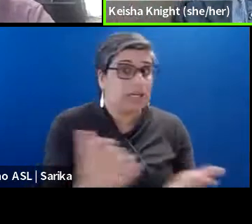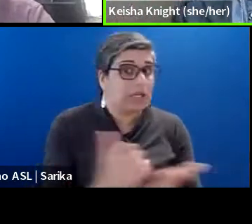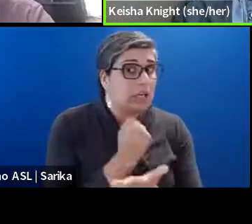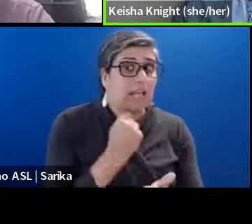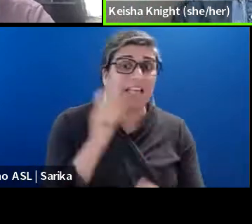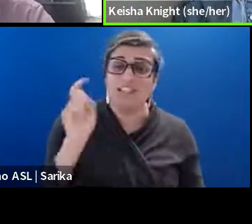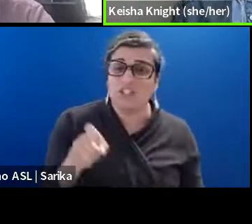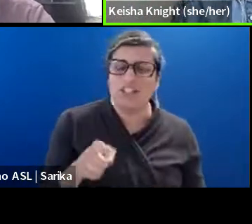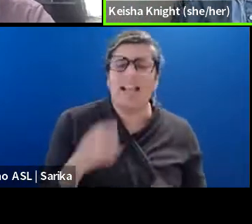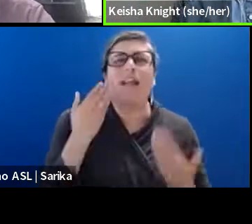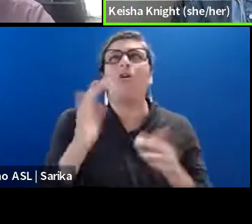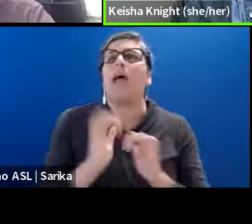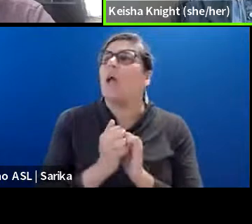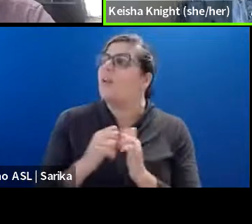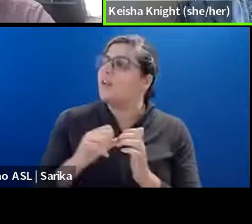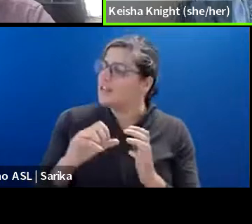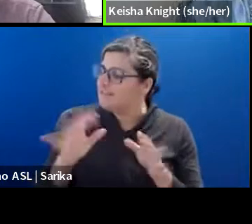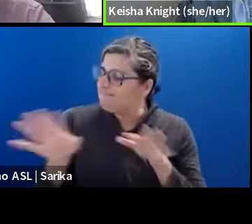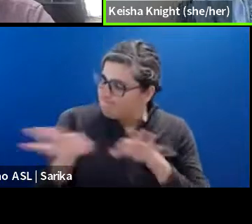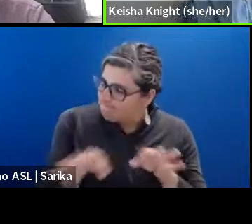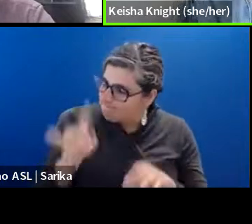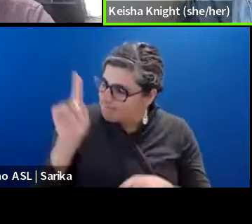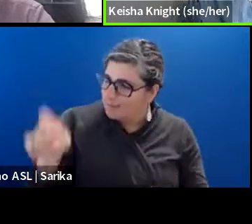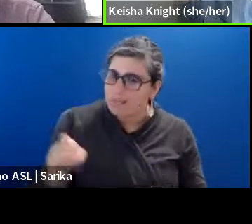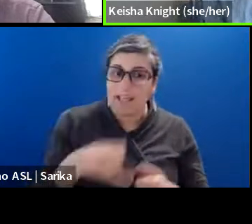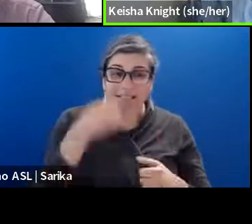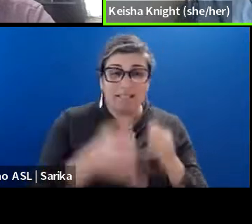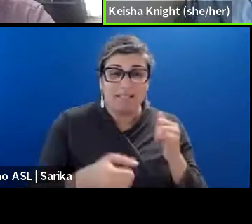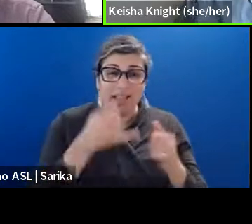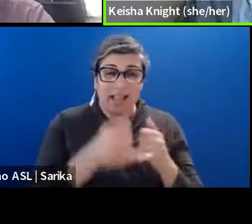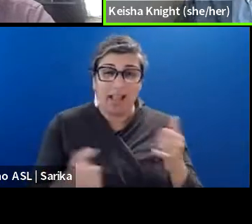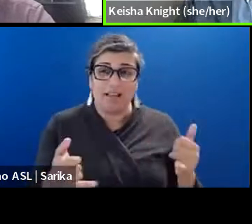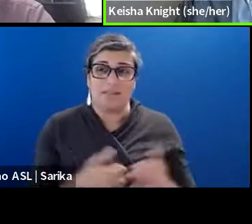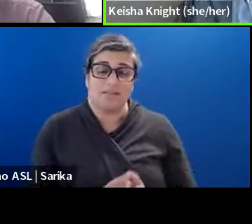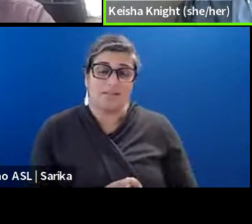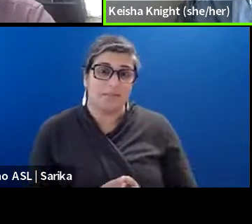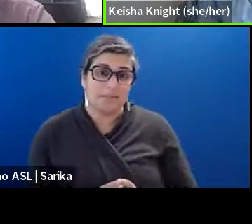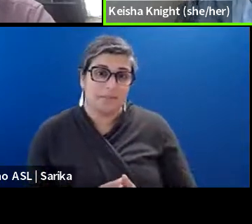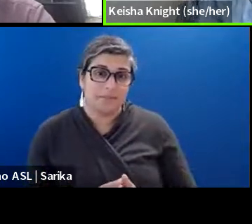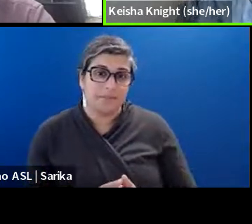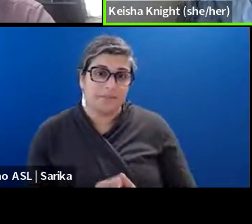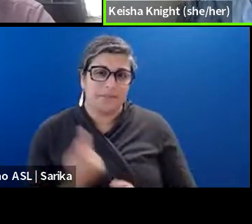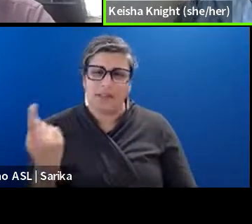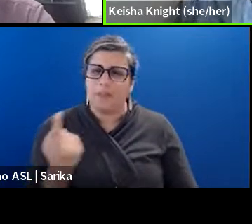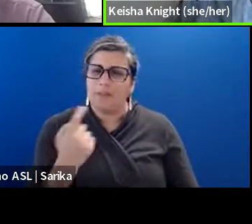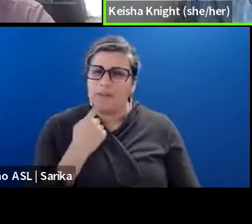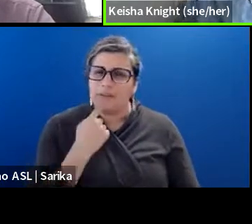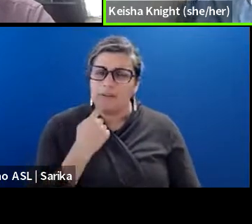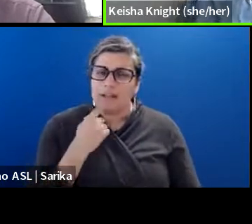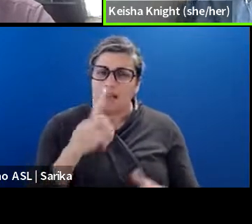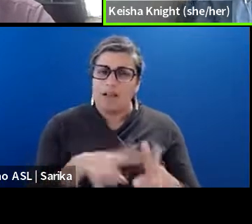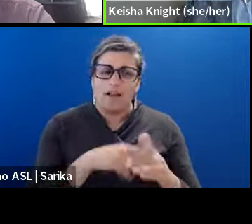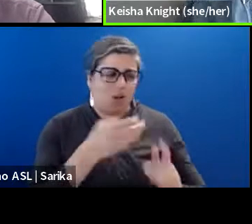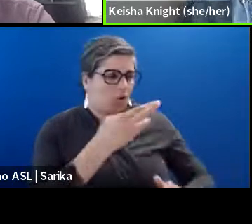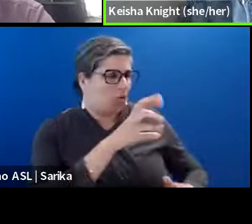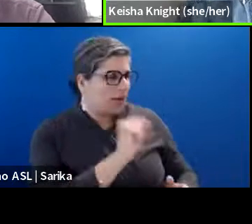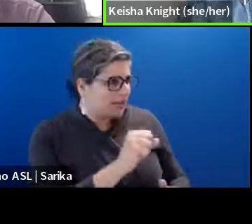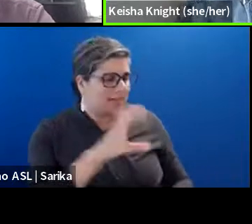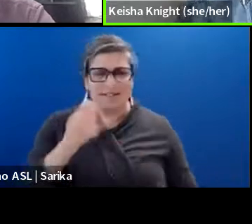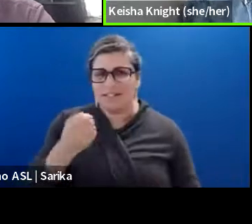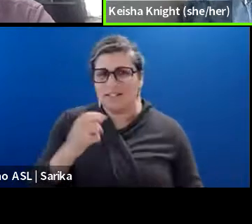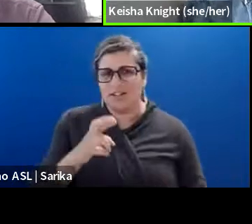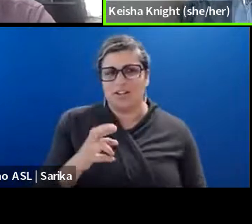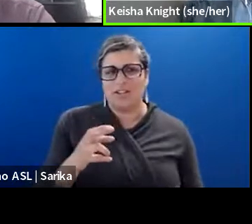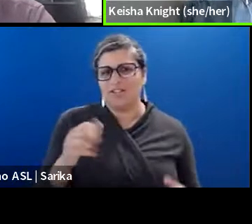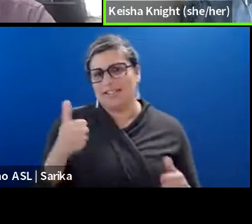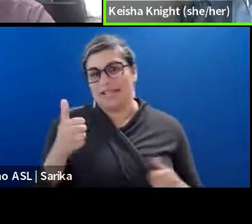is for people. Um, and then the final thing I was wondering is, um, something you mentioned at the beginning, Chris and Cesar, we've got about